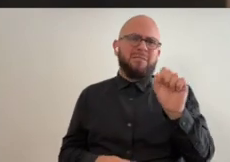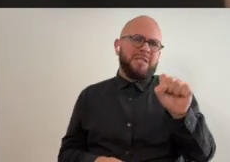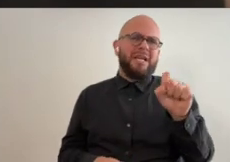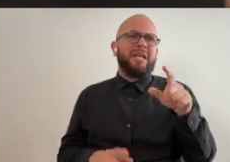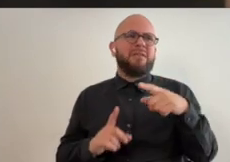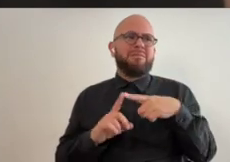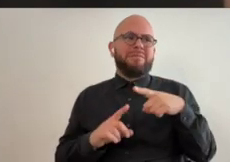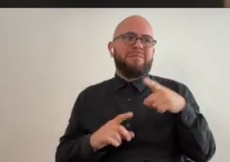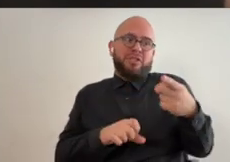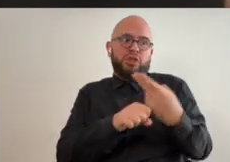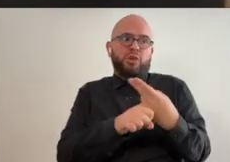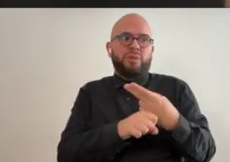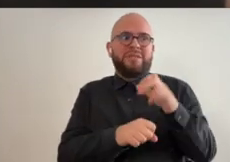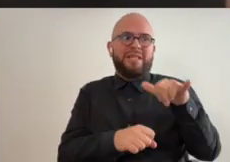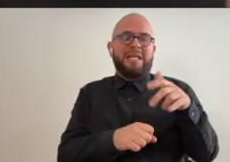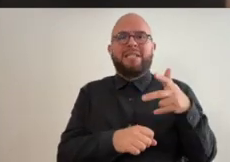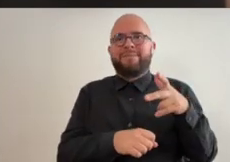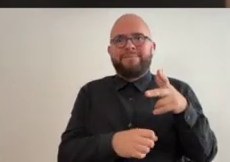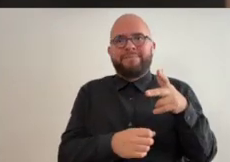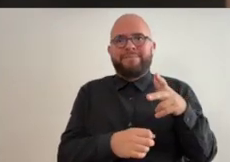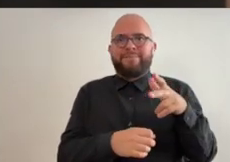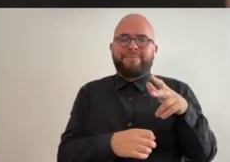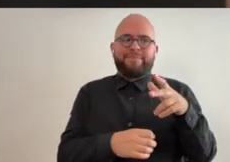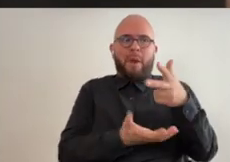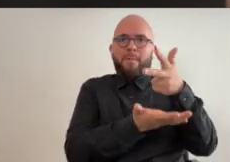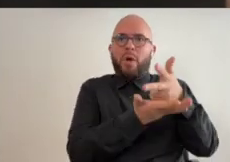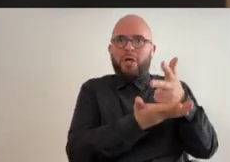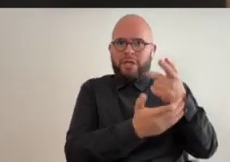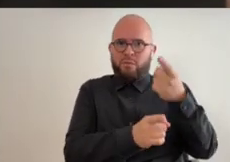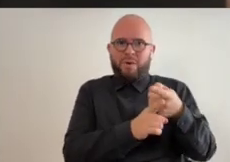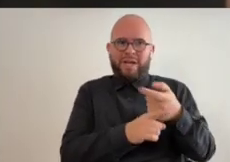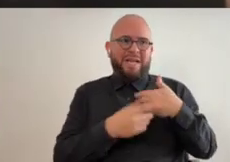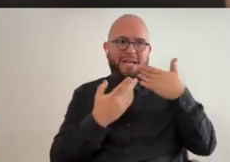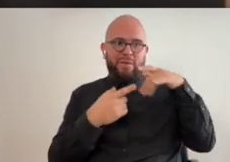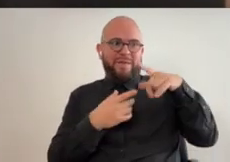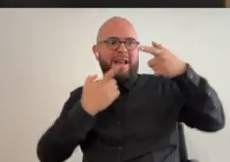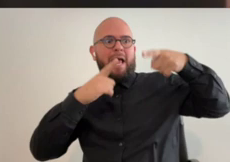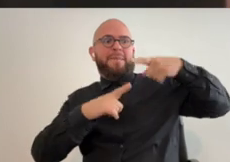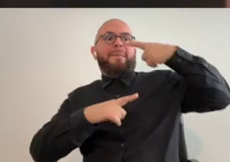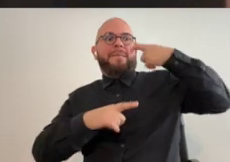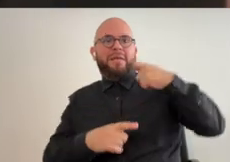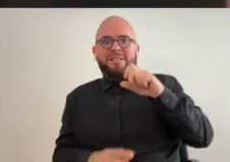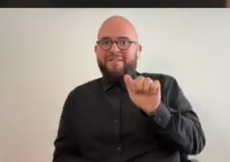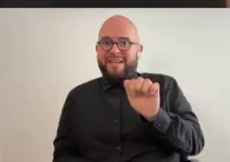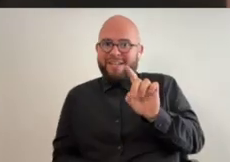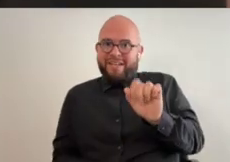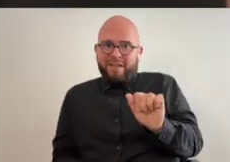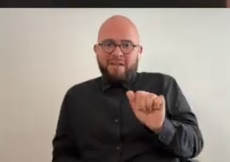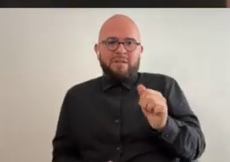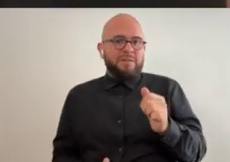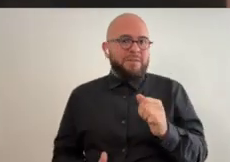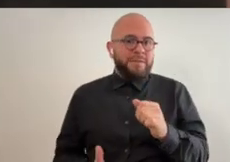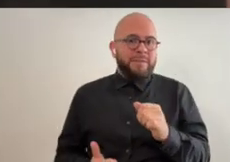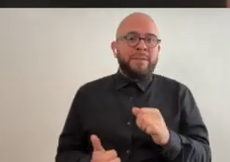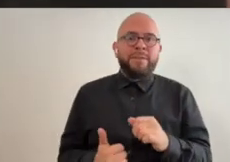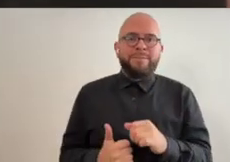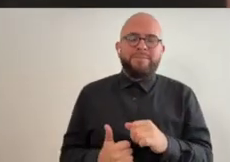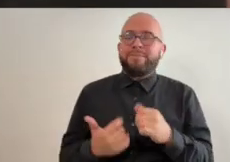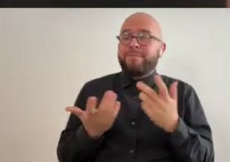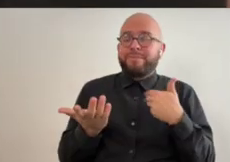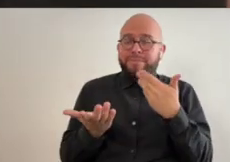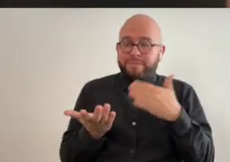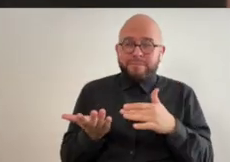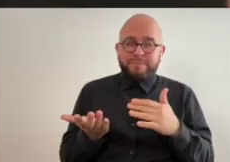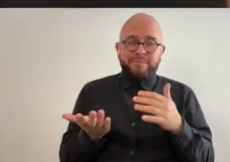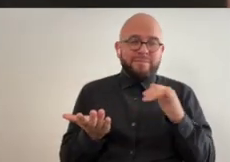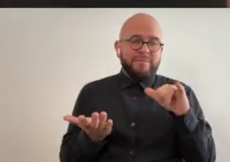disabled so she did use the accessible parking but i didn't realize that had happened because of the ada and stuff like